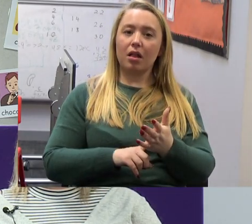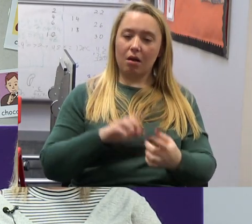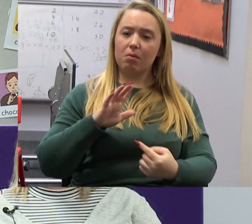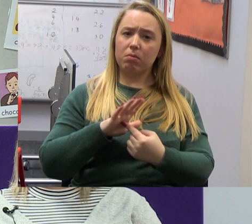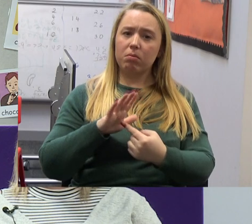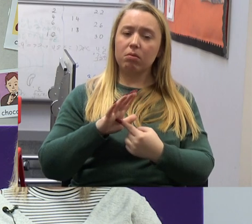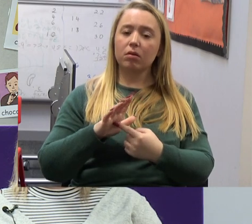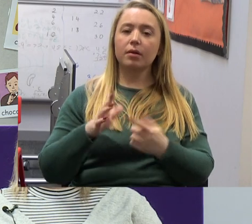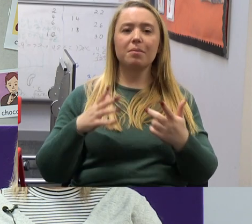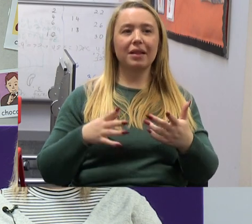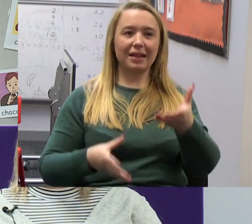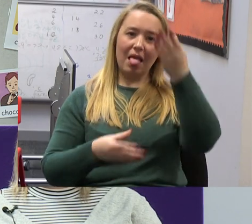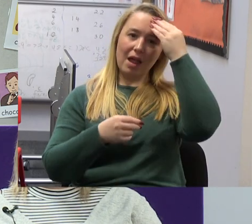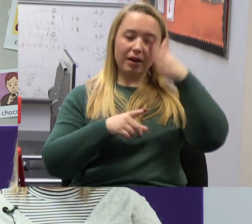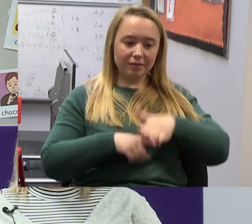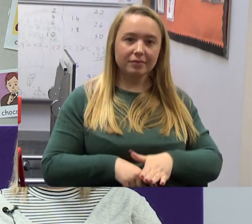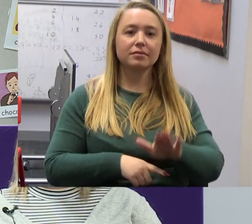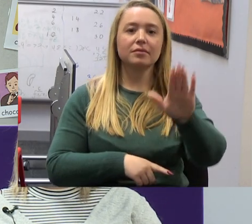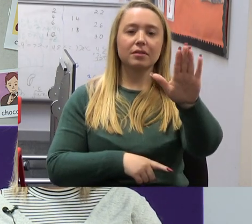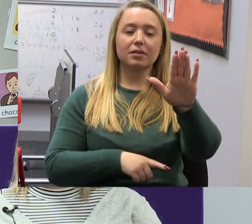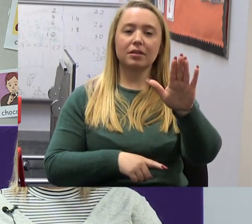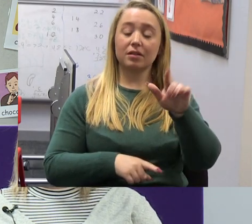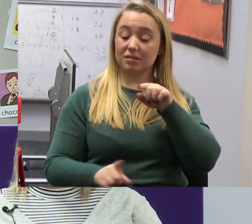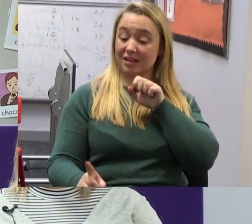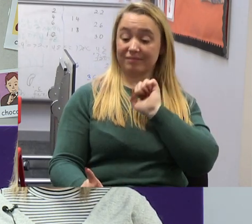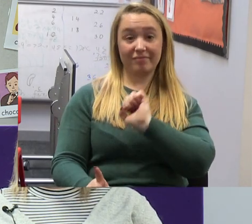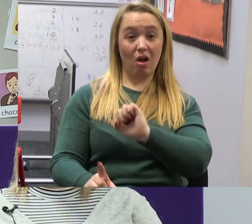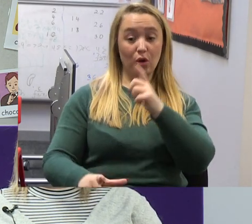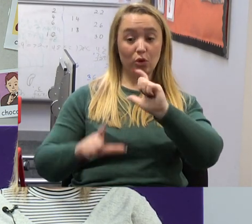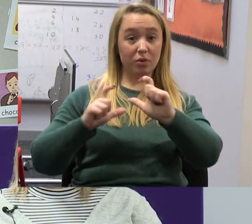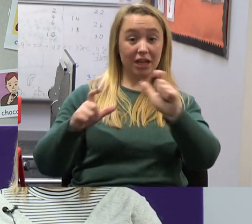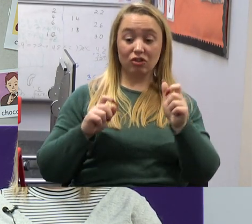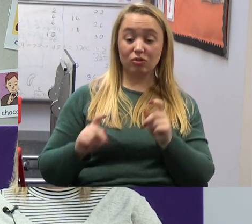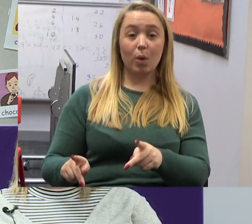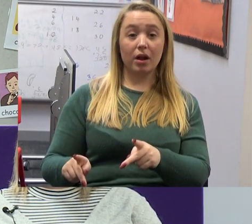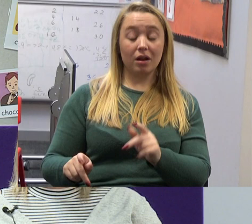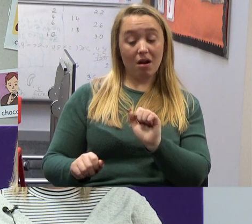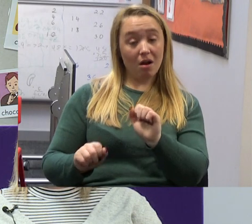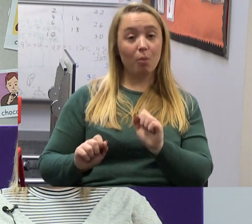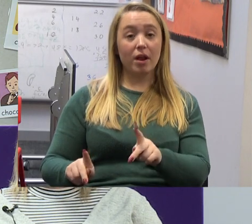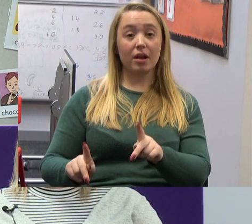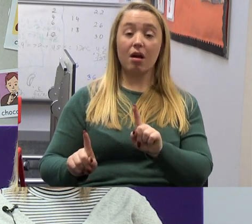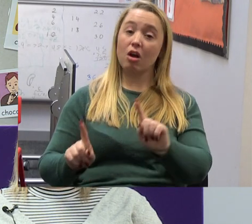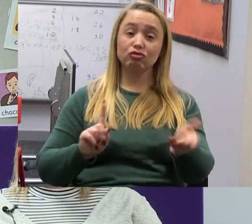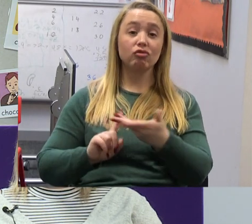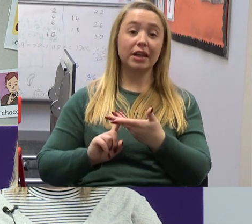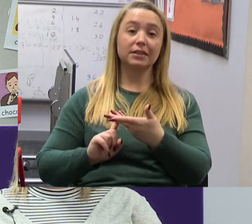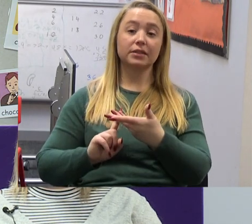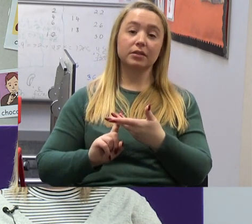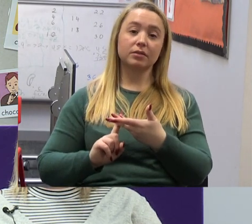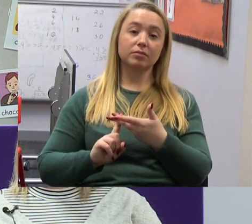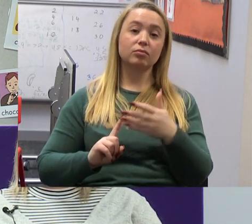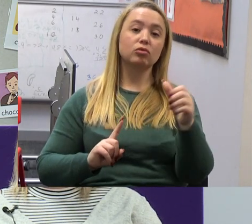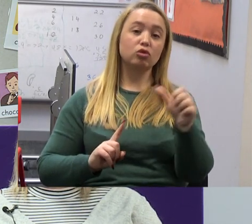sign after Casey came along, it's a learning curve for us. that's her main form of communication. So she